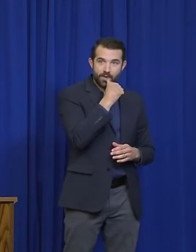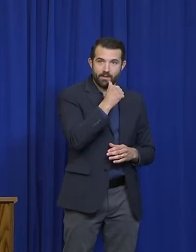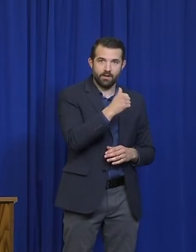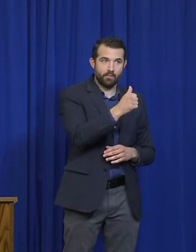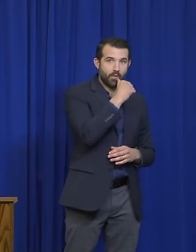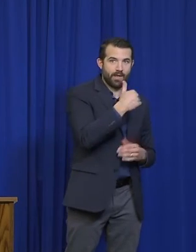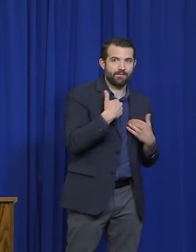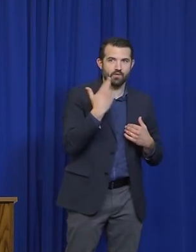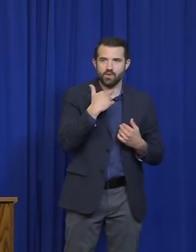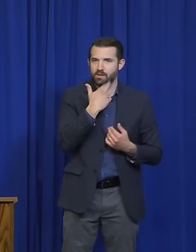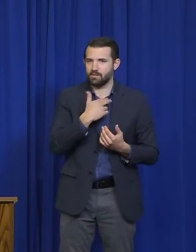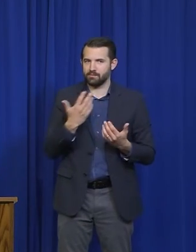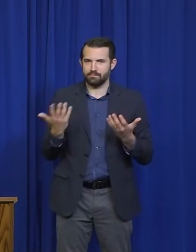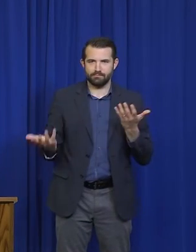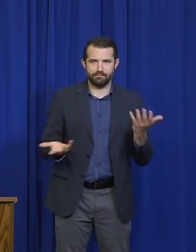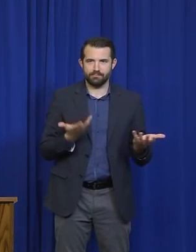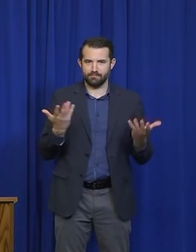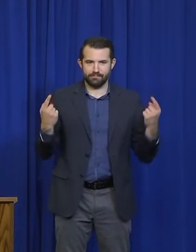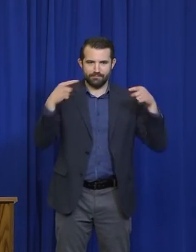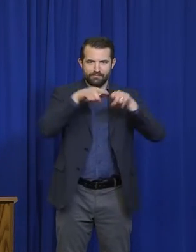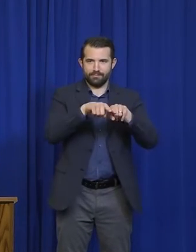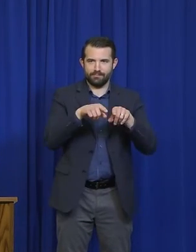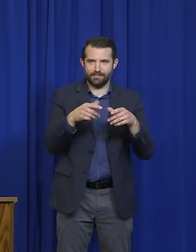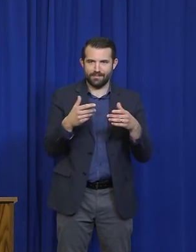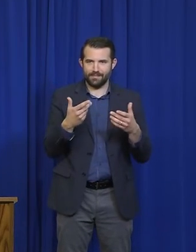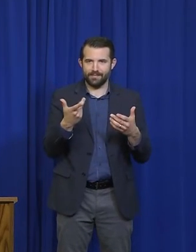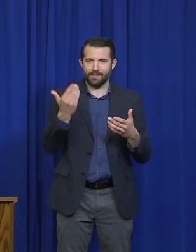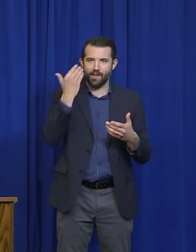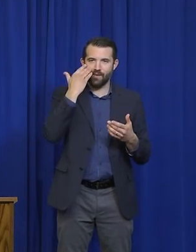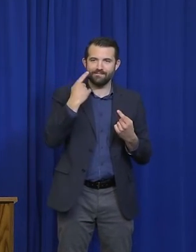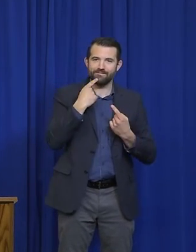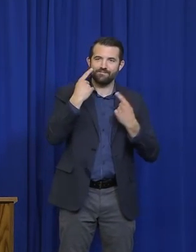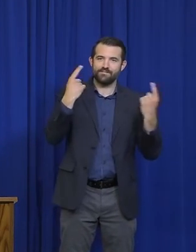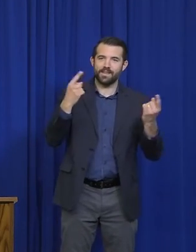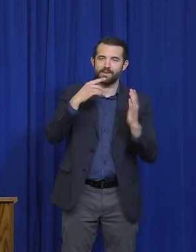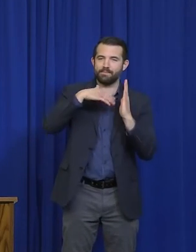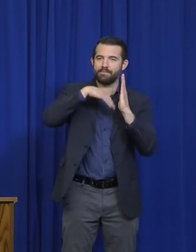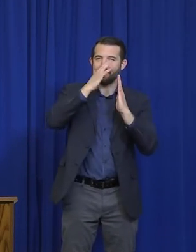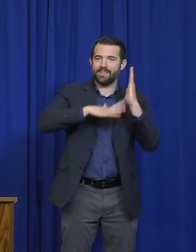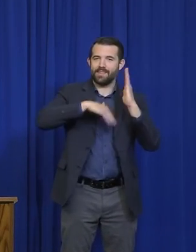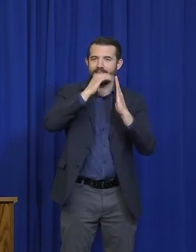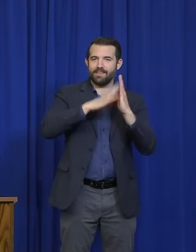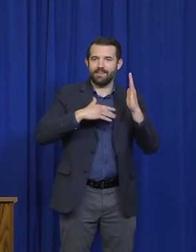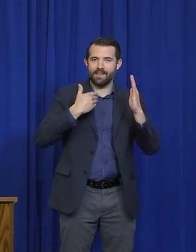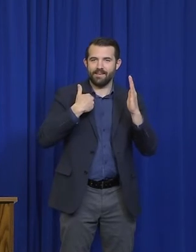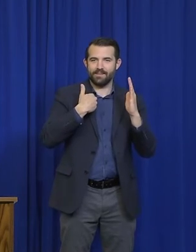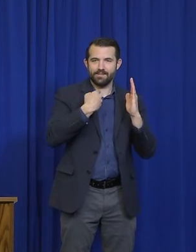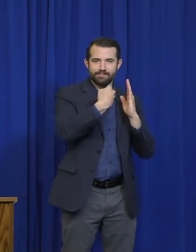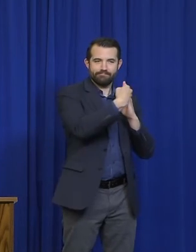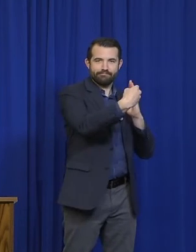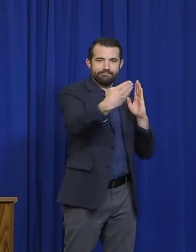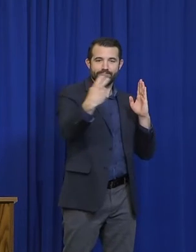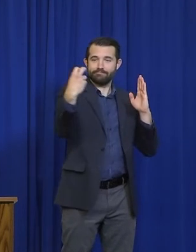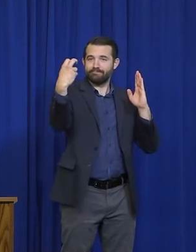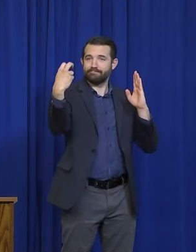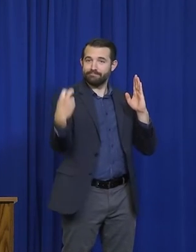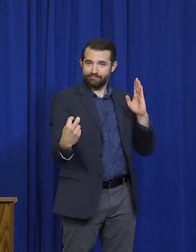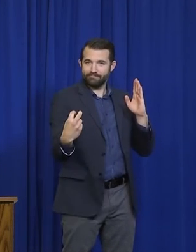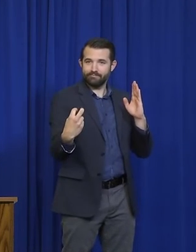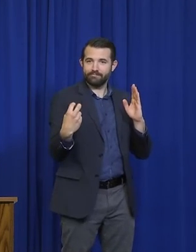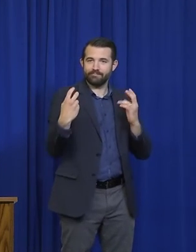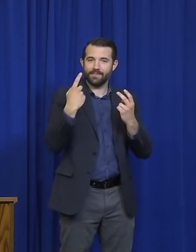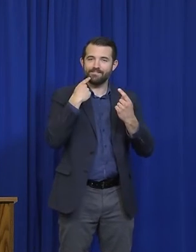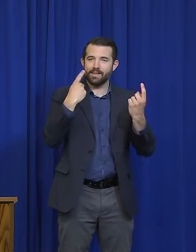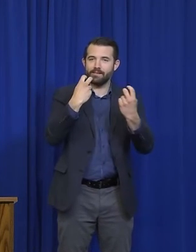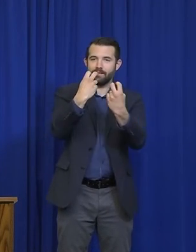I can't remember what it's called, but it's one guy sitting at the end of a bar, and there's a neon sign. You know the one I mean, right? That's a bar,